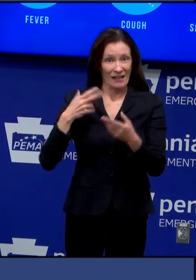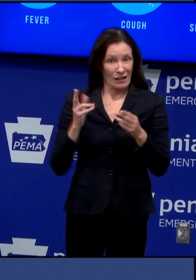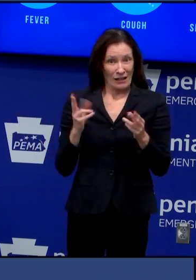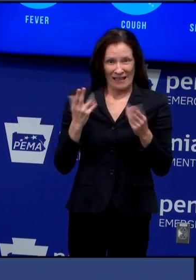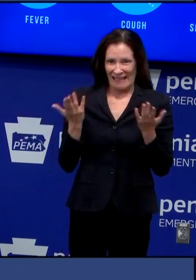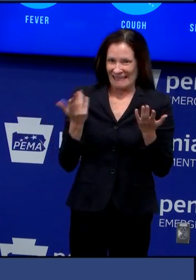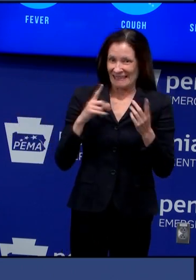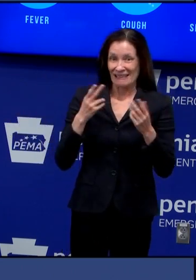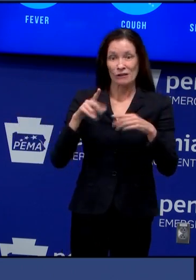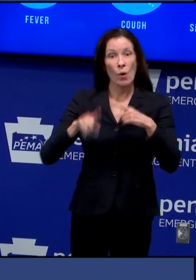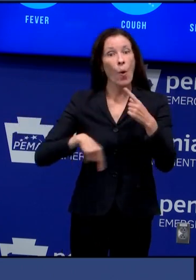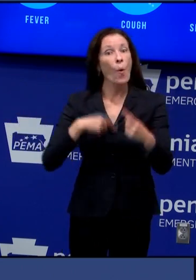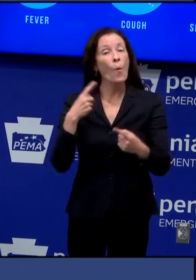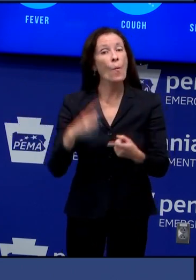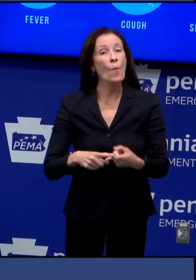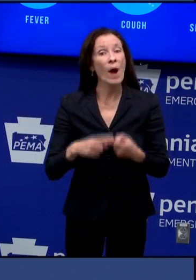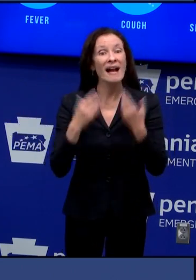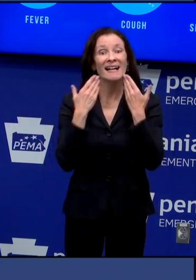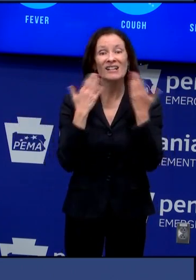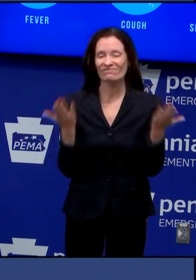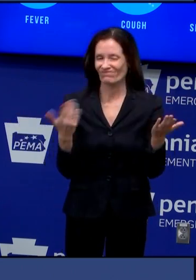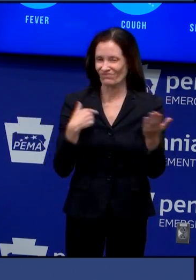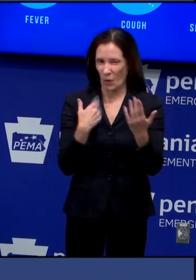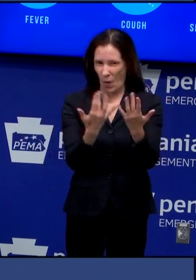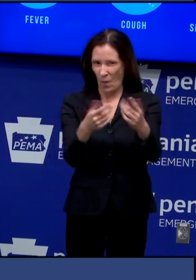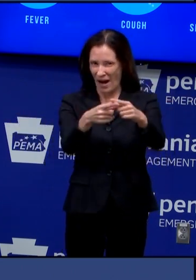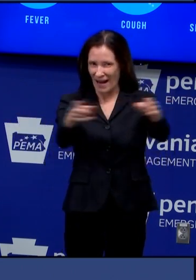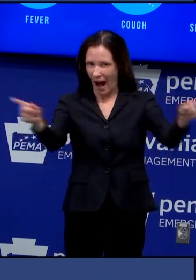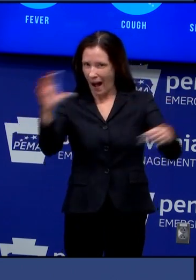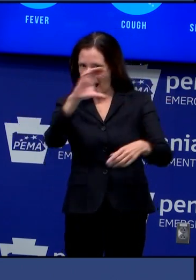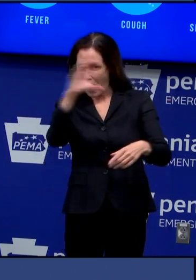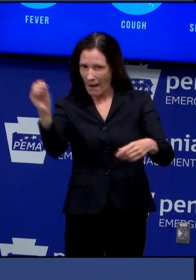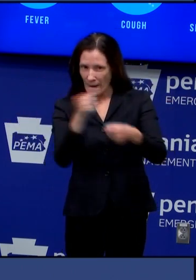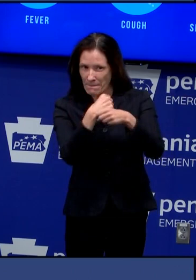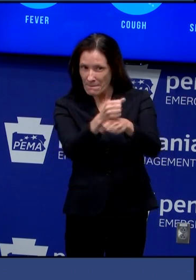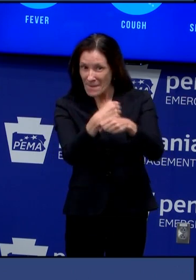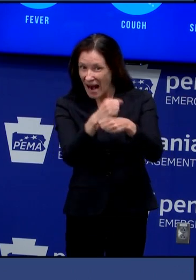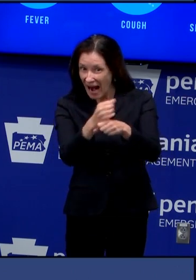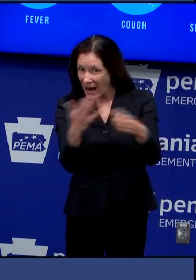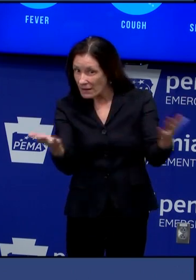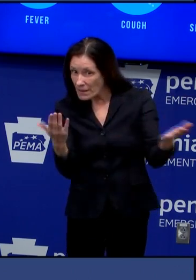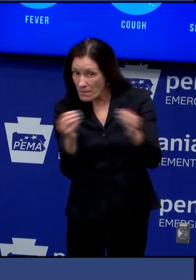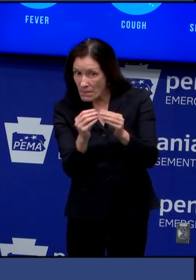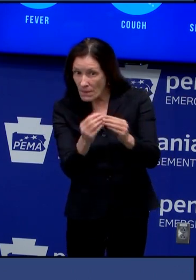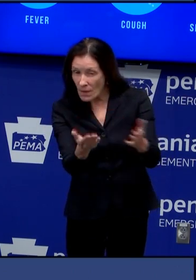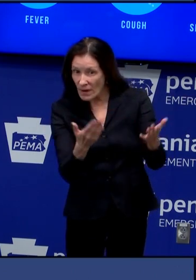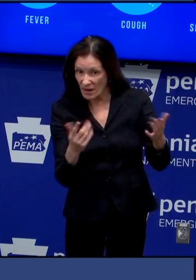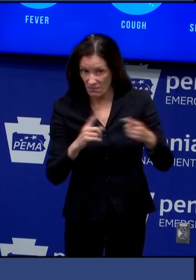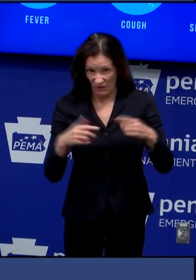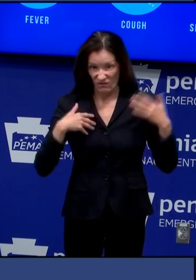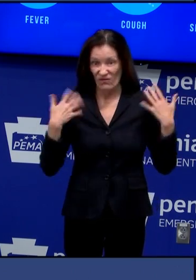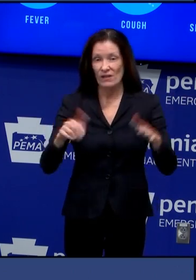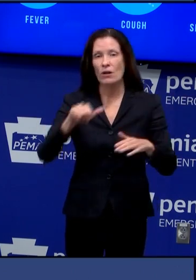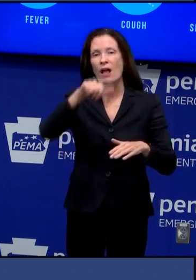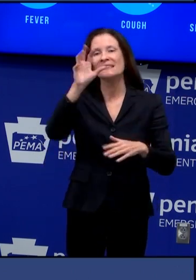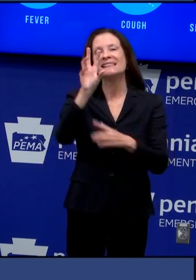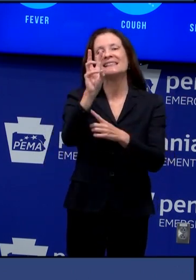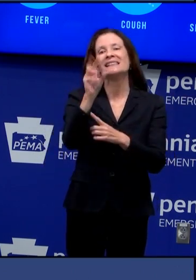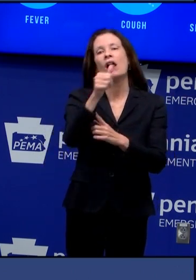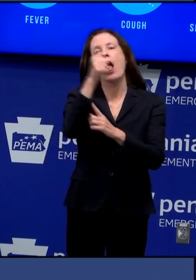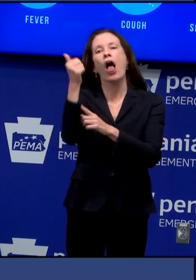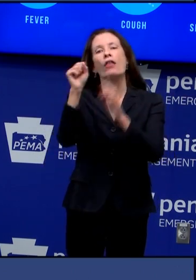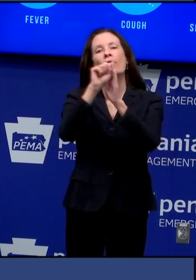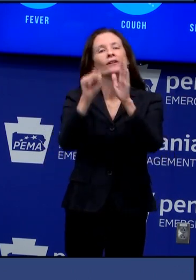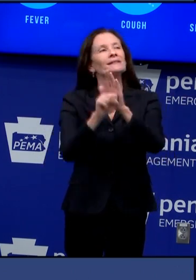producers the suppliers uh but we're already meeting uh with the six other states uh to make sure that we are